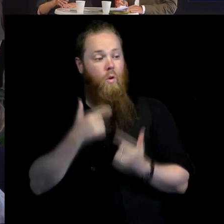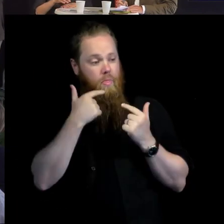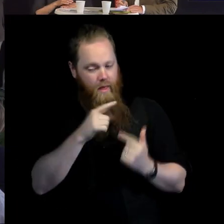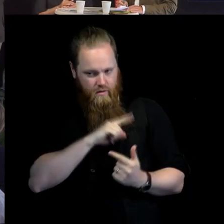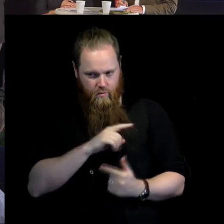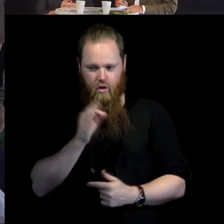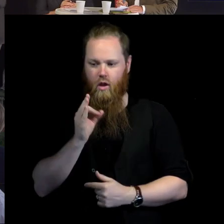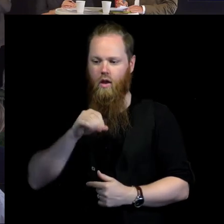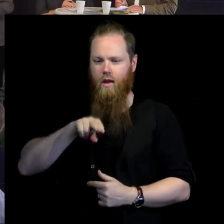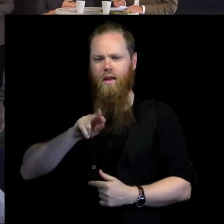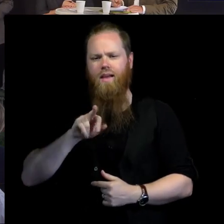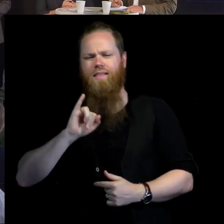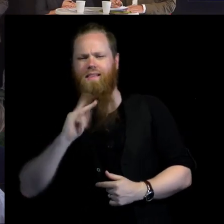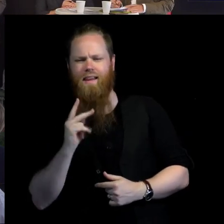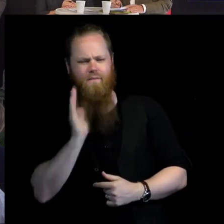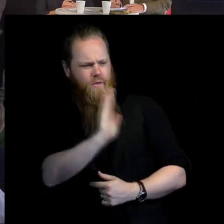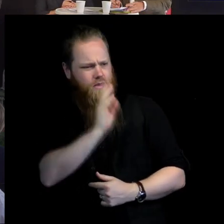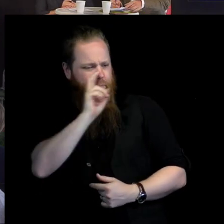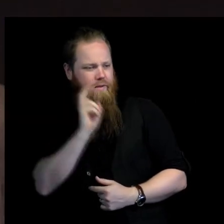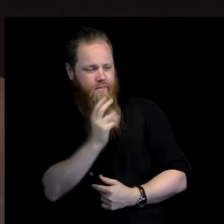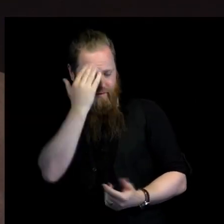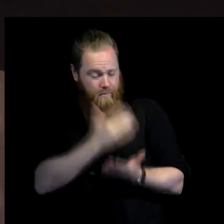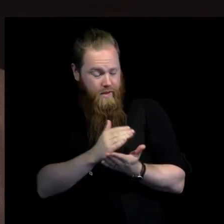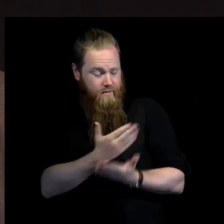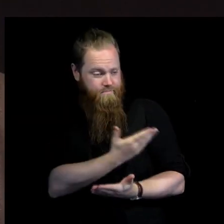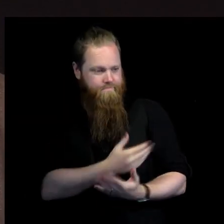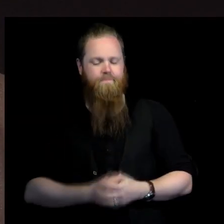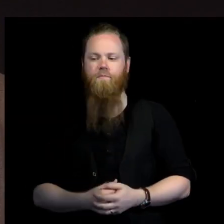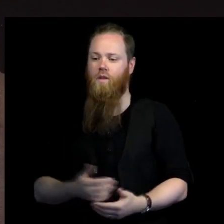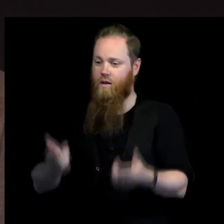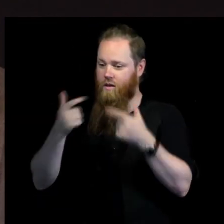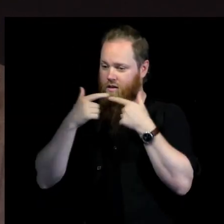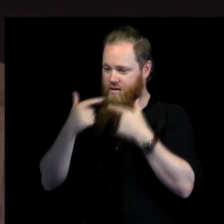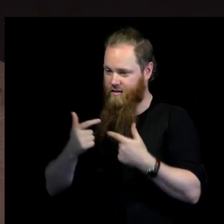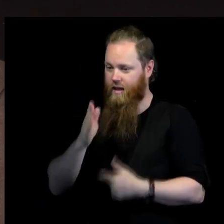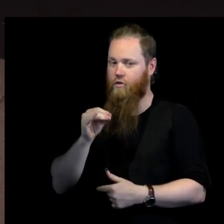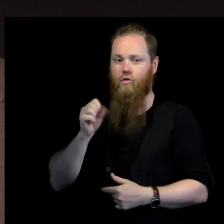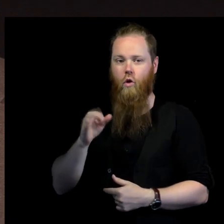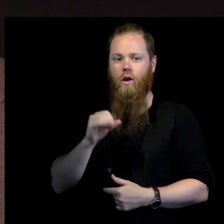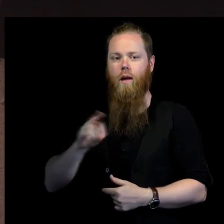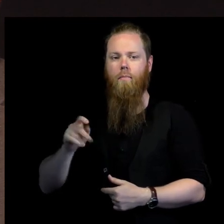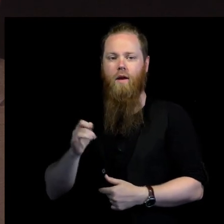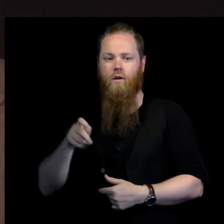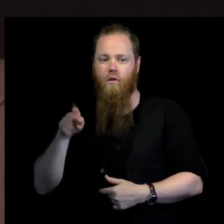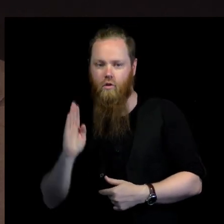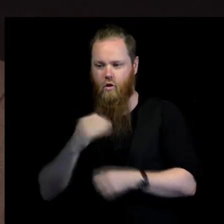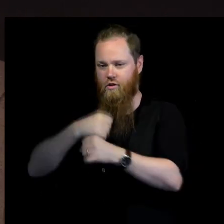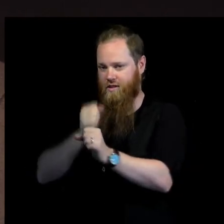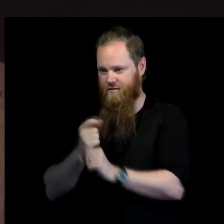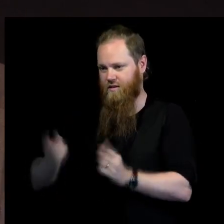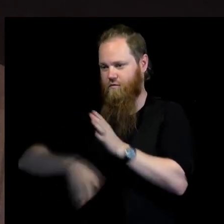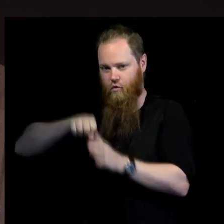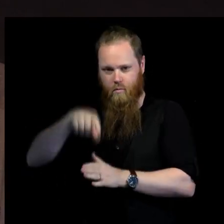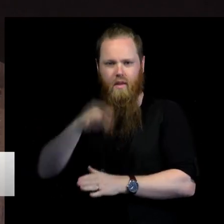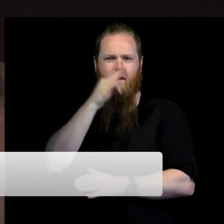on from your perspective. Yeah. First, thank you very much to the Dr. Hammershjöld Foundation for raising this topic, which I think indeed is in time. for